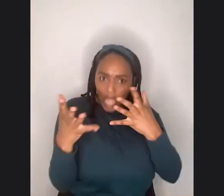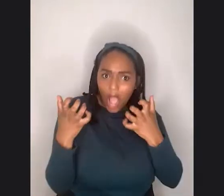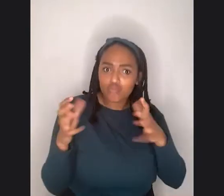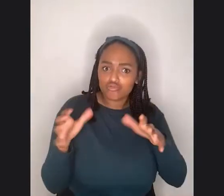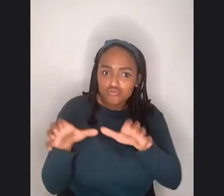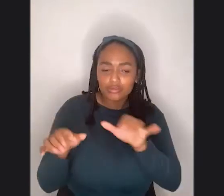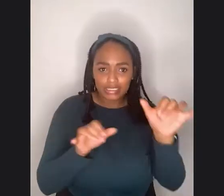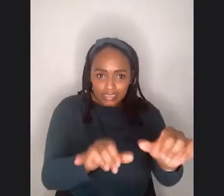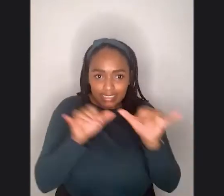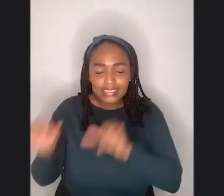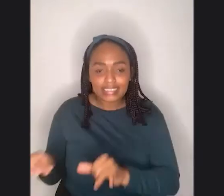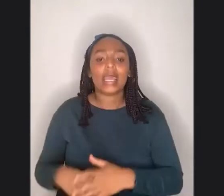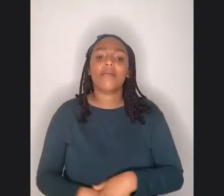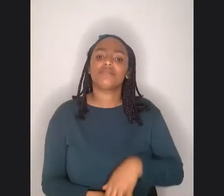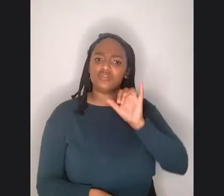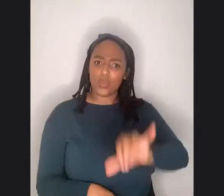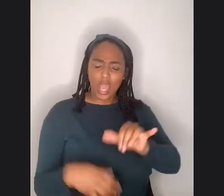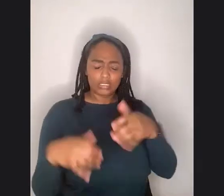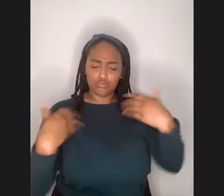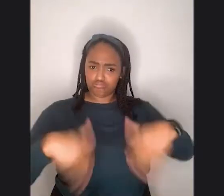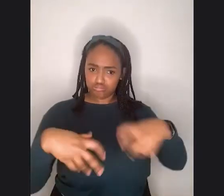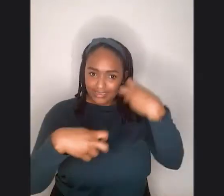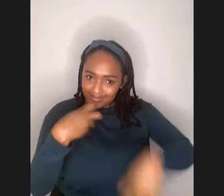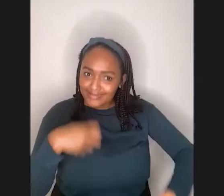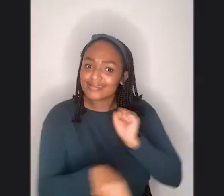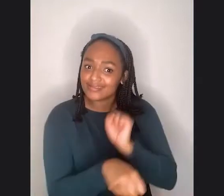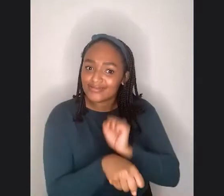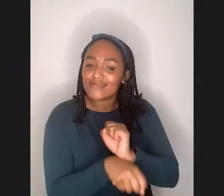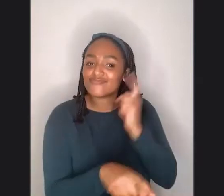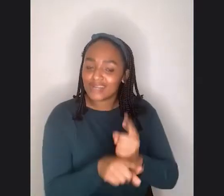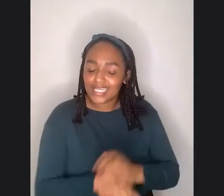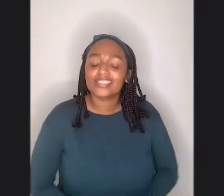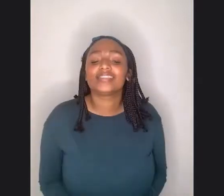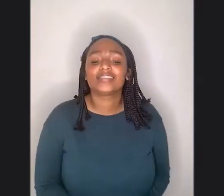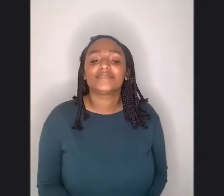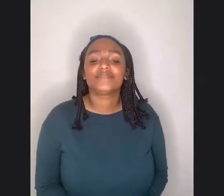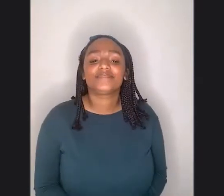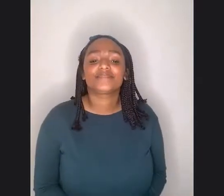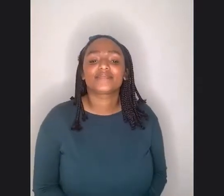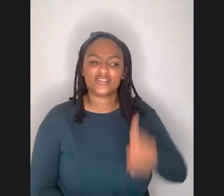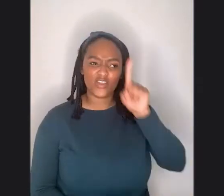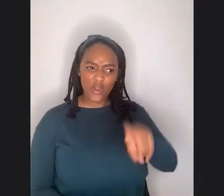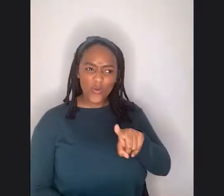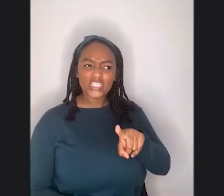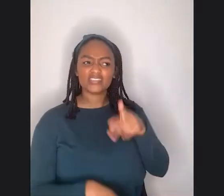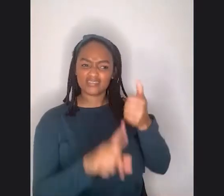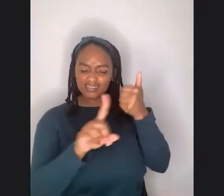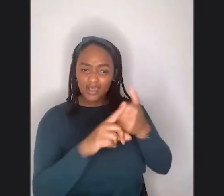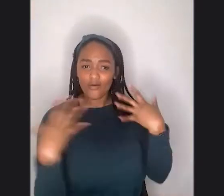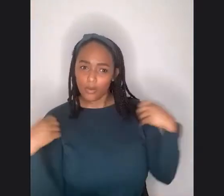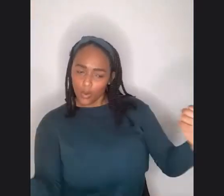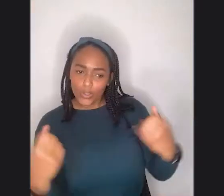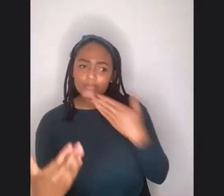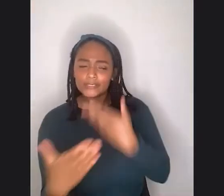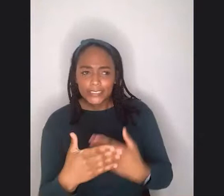So there's always that fine line when, um, and yeah, you know, that question can be really tricky, but, uh,